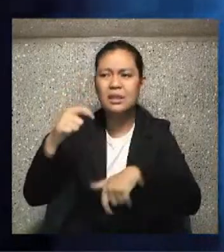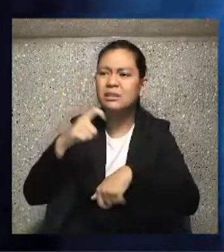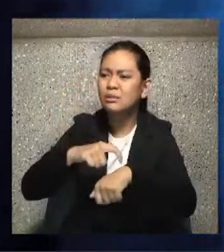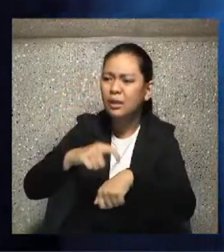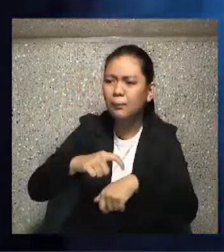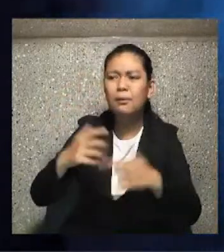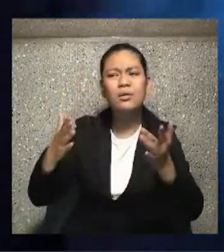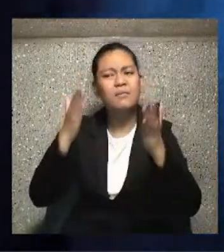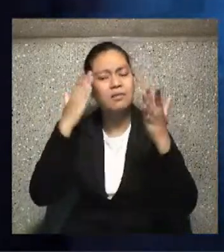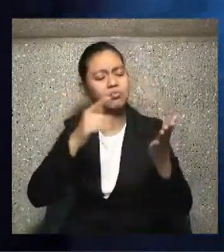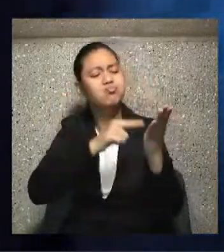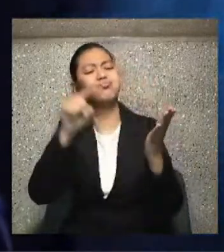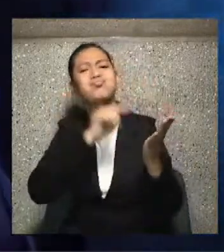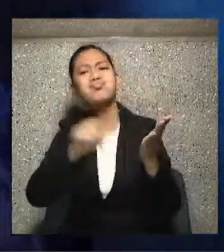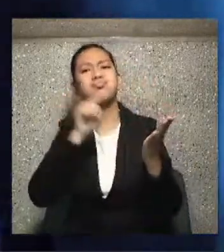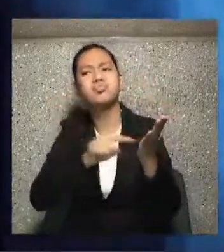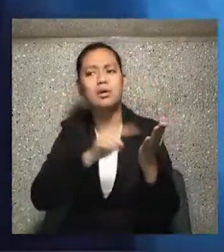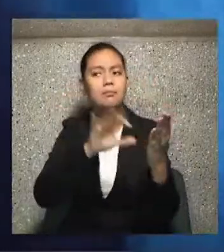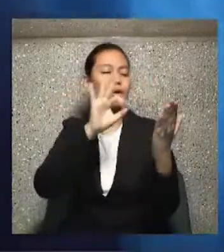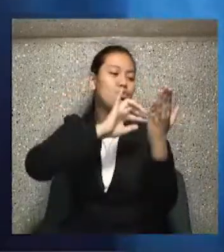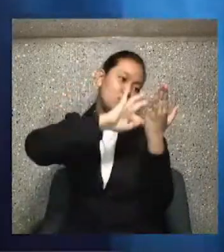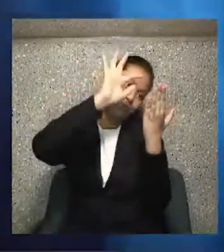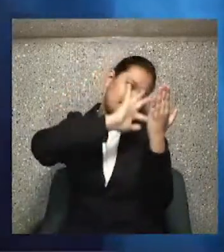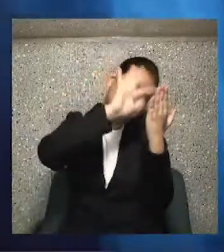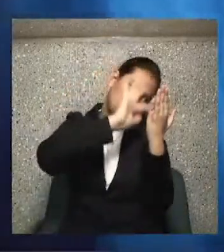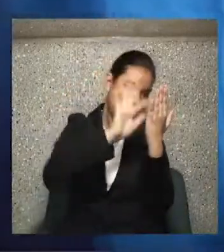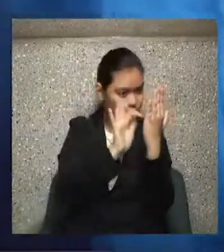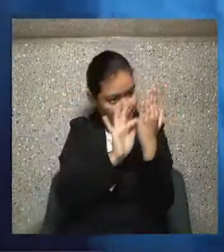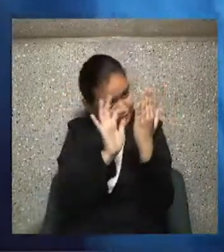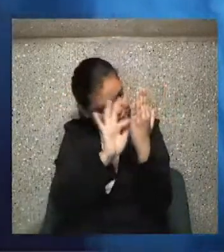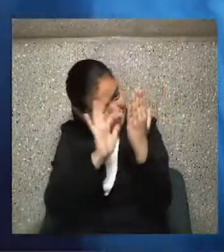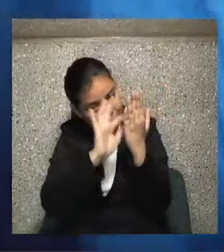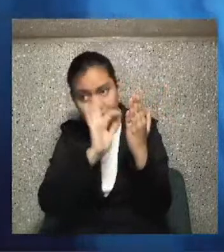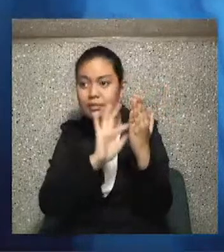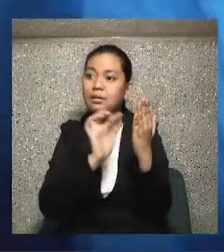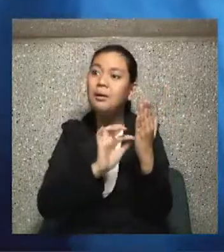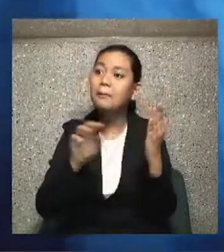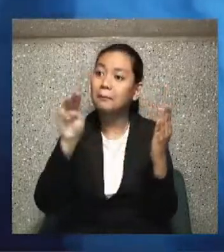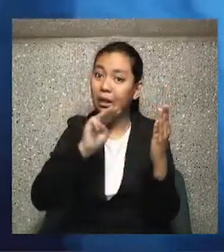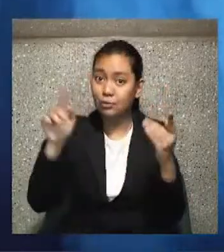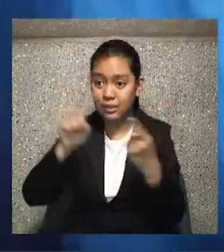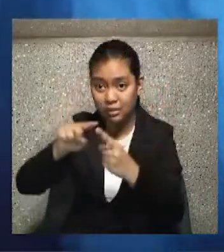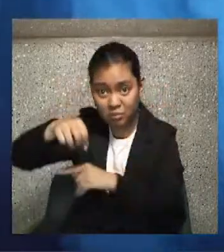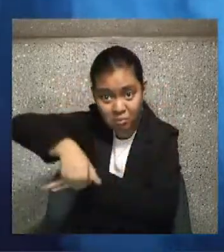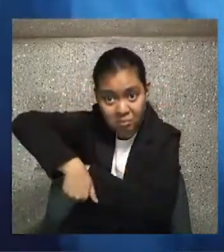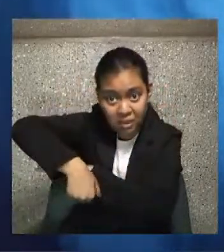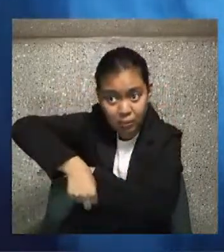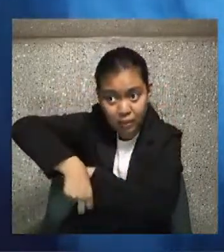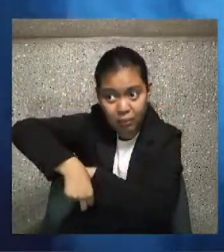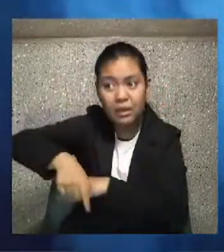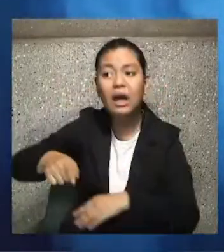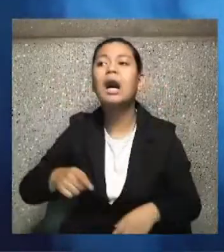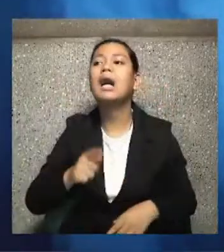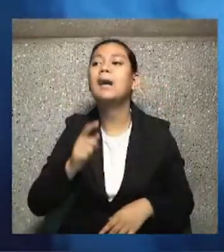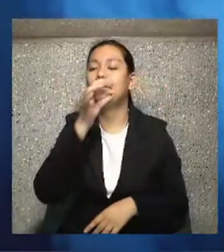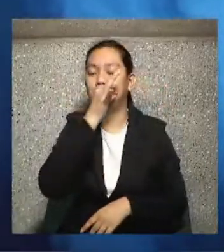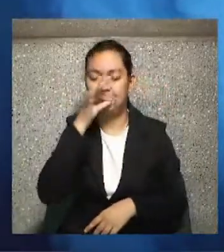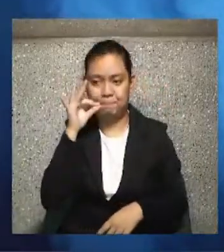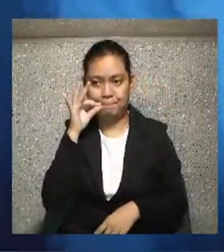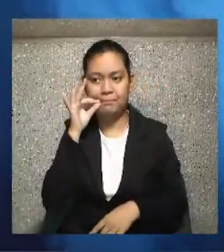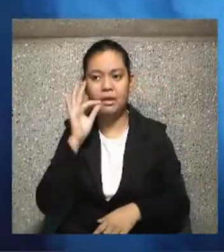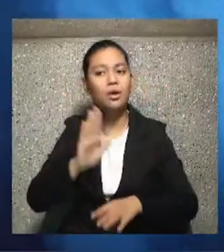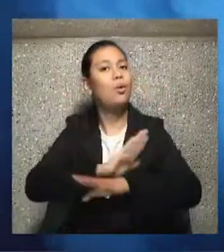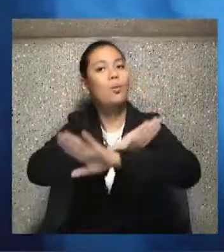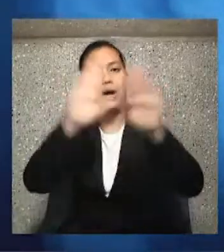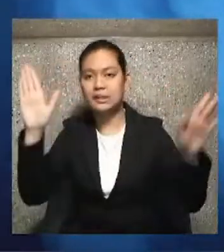on social media. From midnight Monday night to midnight Tuesday night, while on social media